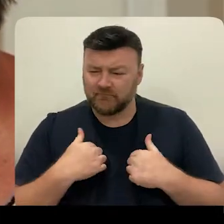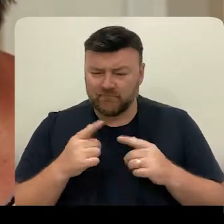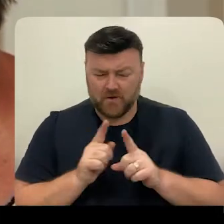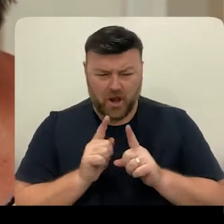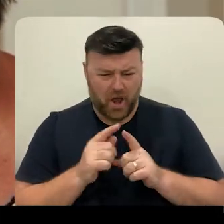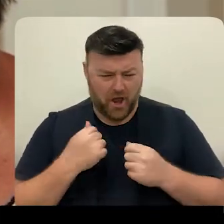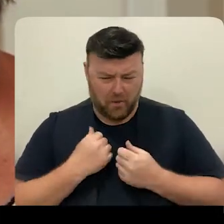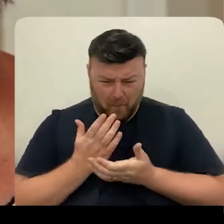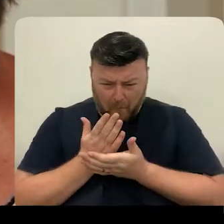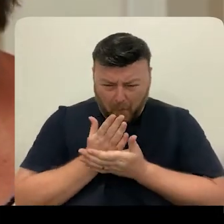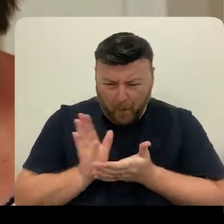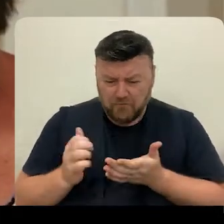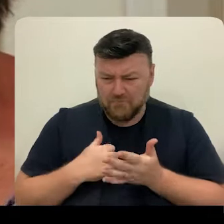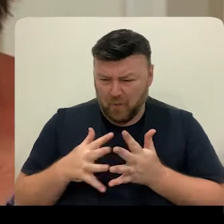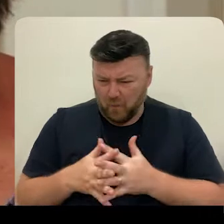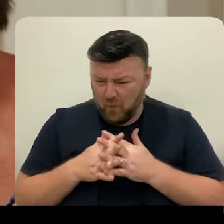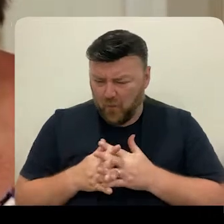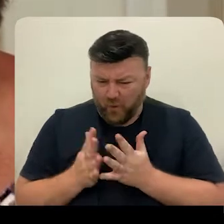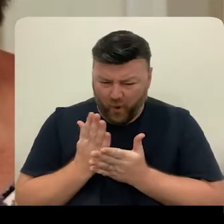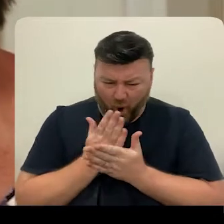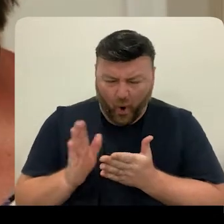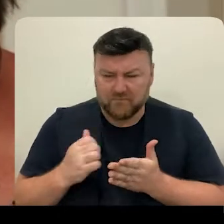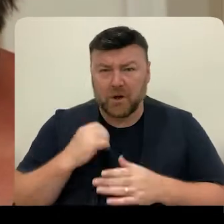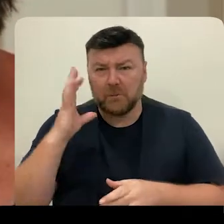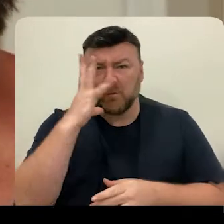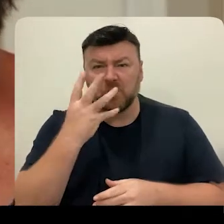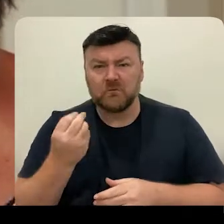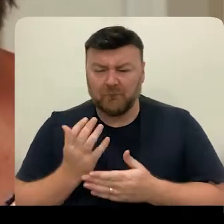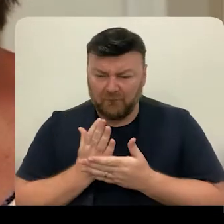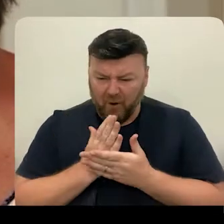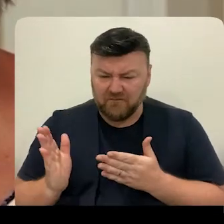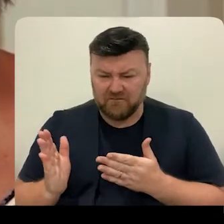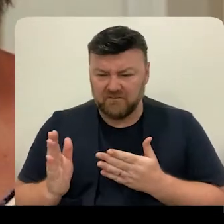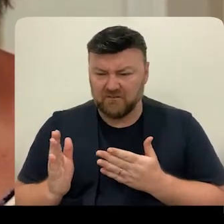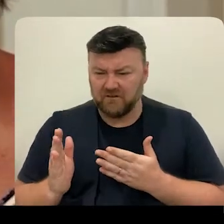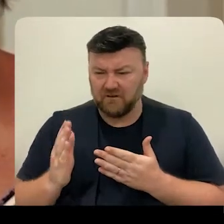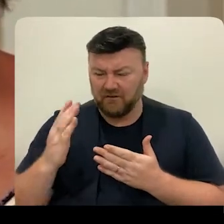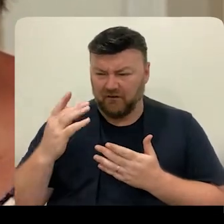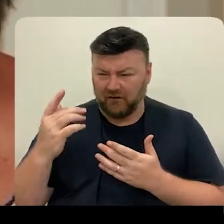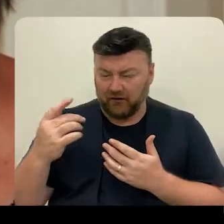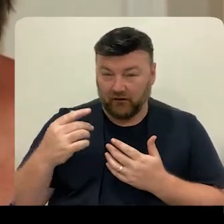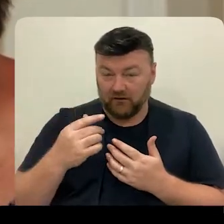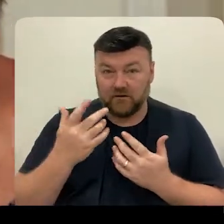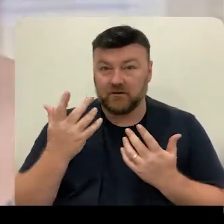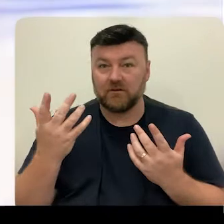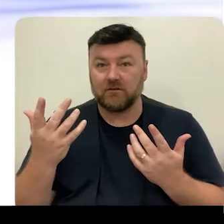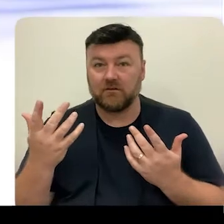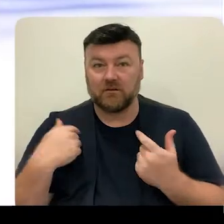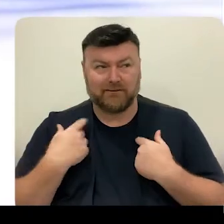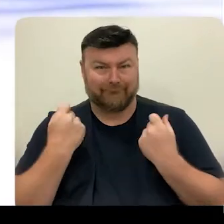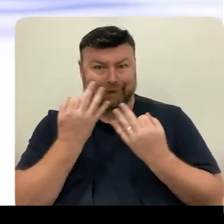of your worth, your beauty. You're stripped of all of those things.